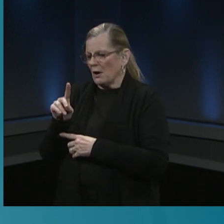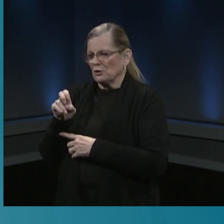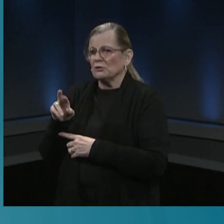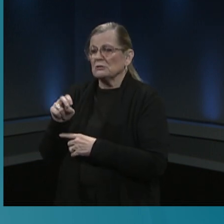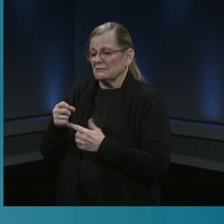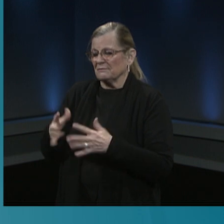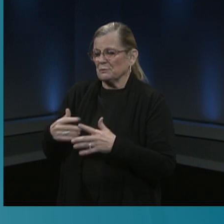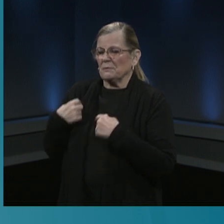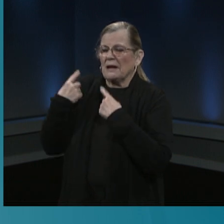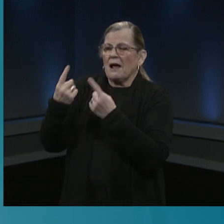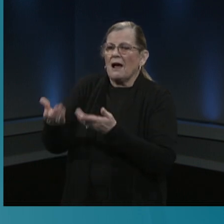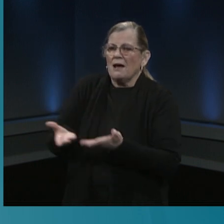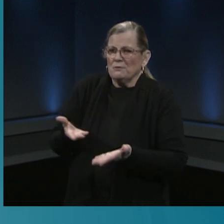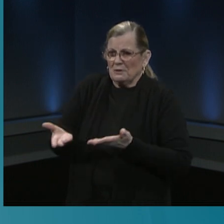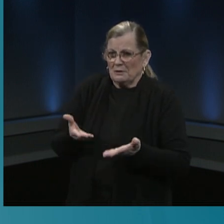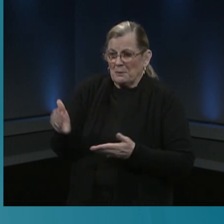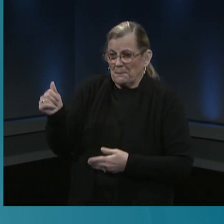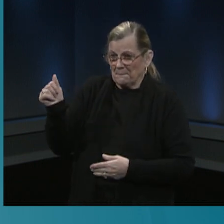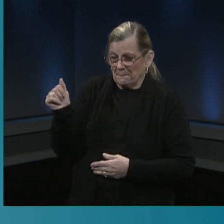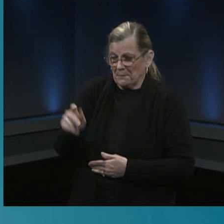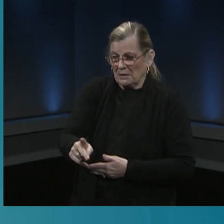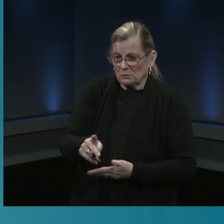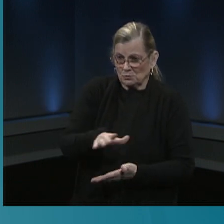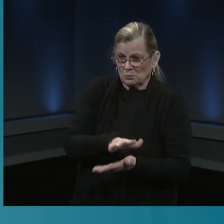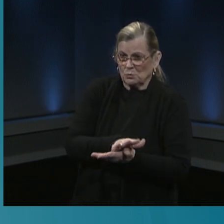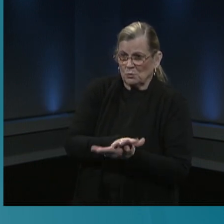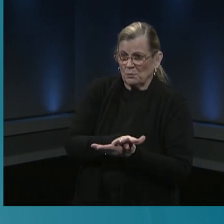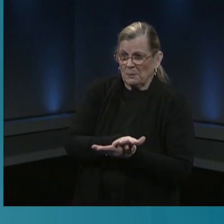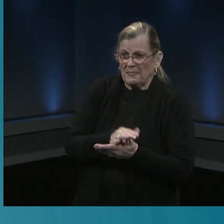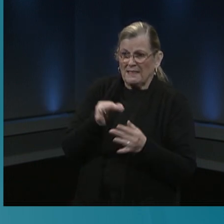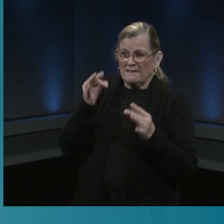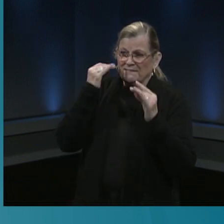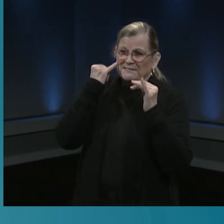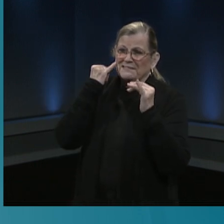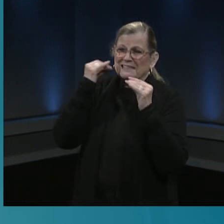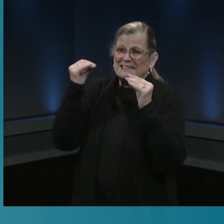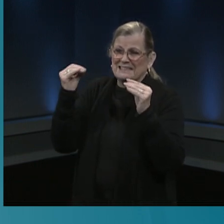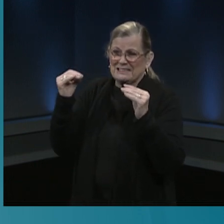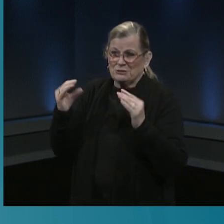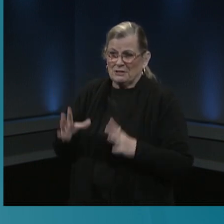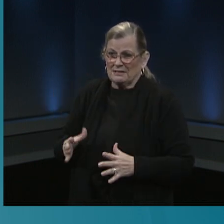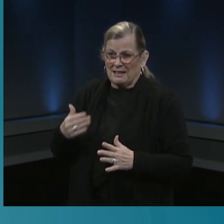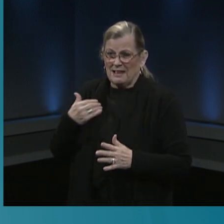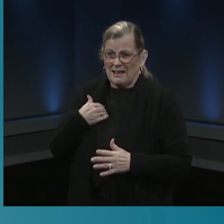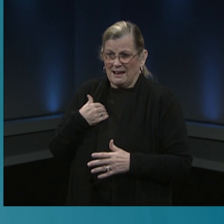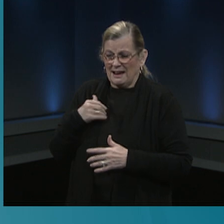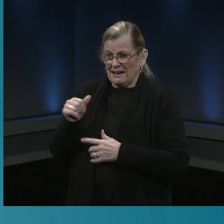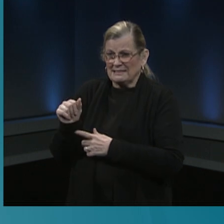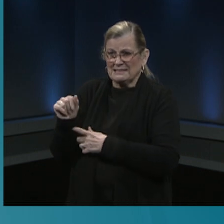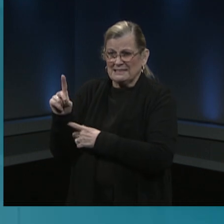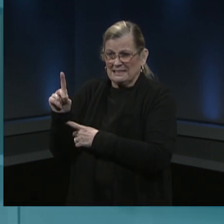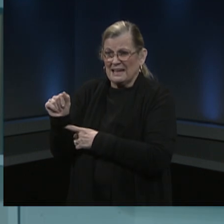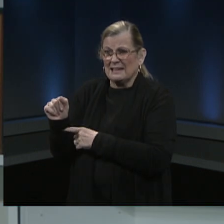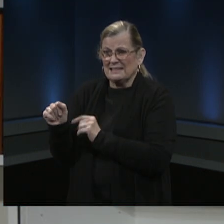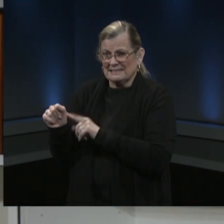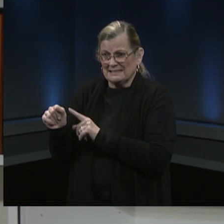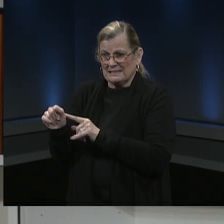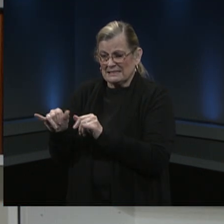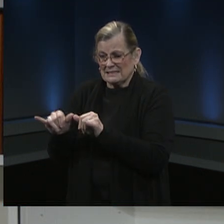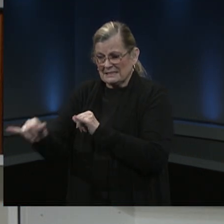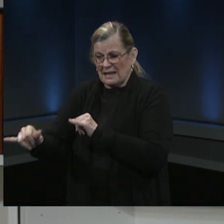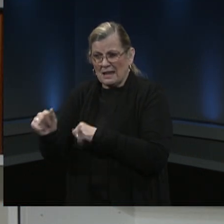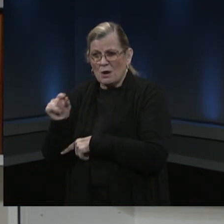in person learning if the teacher has an ada accommodation and is remaining virtual so will